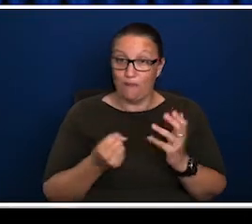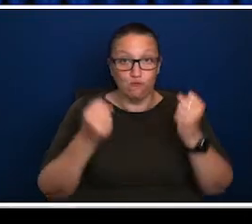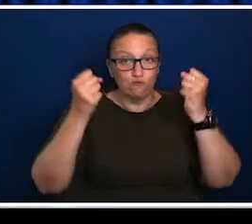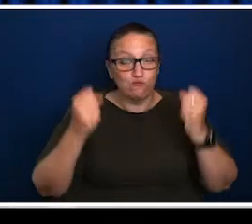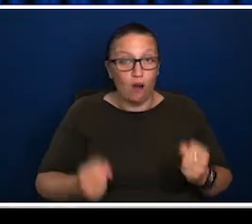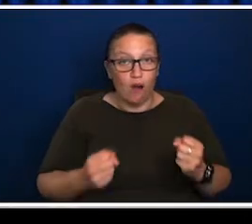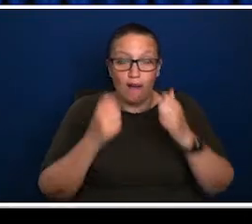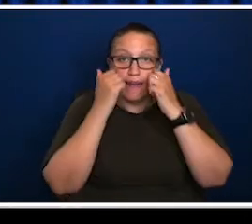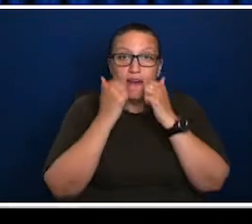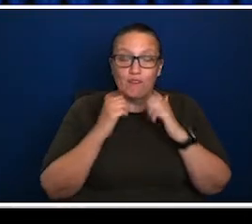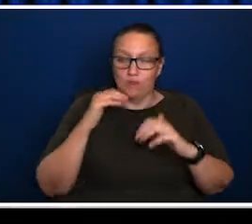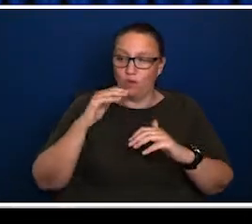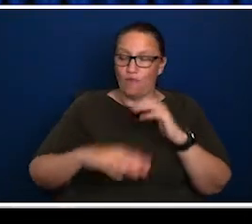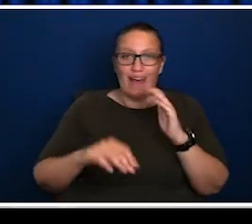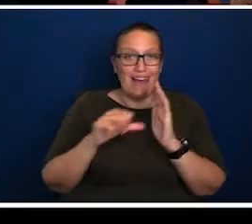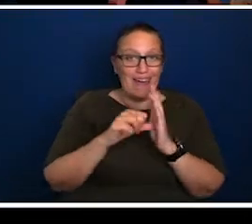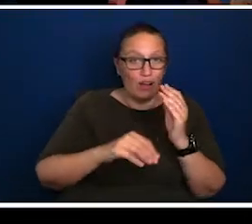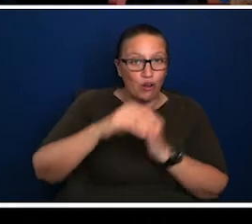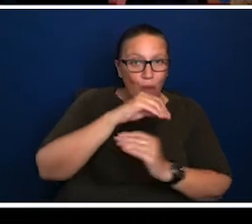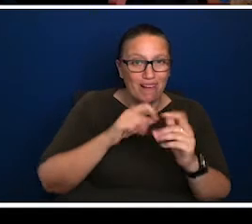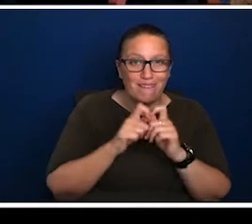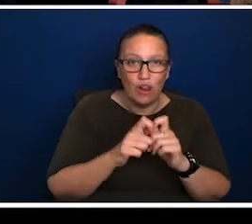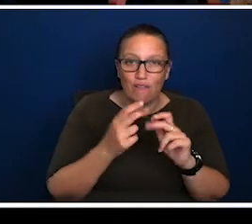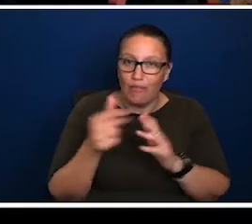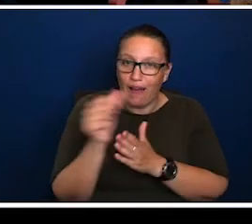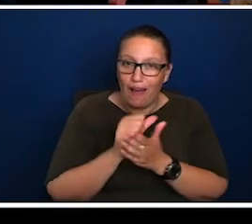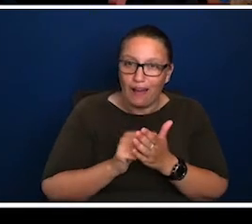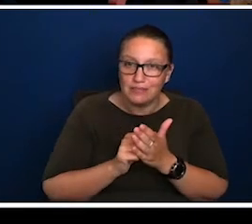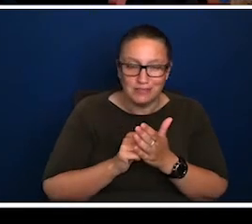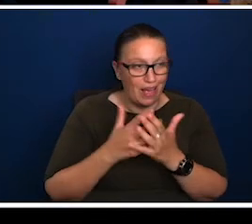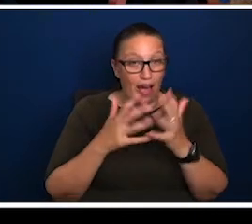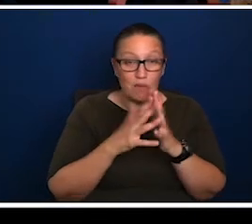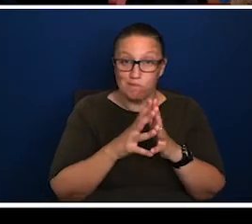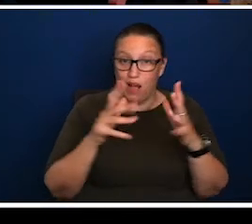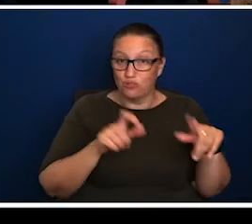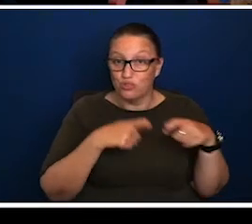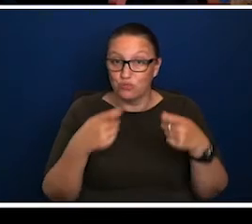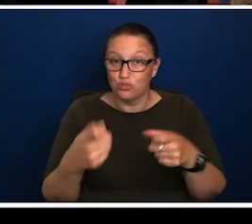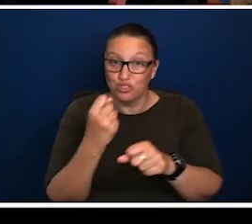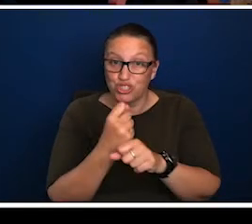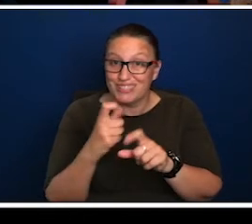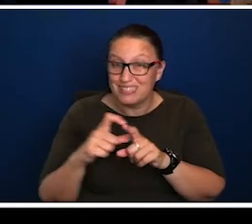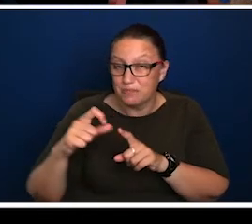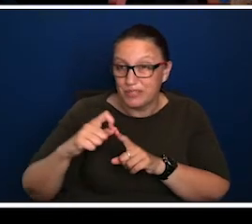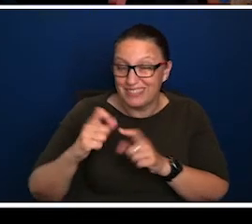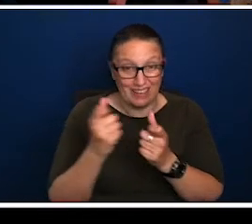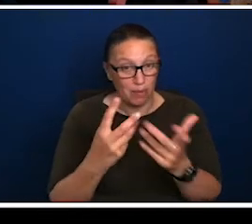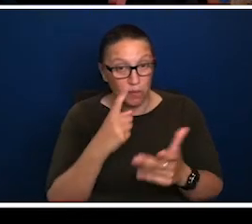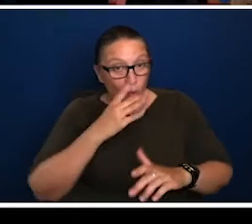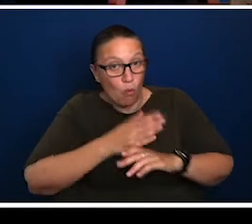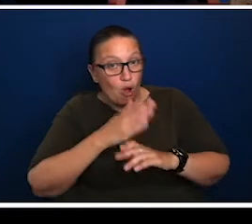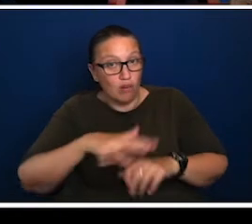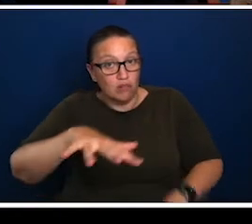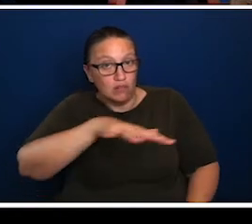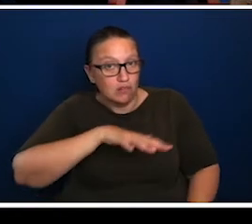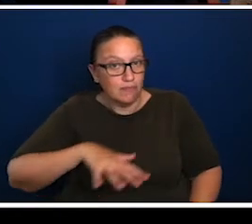evidence, I think, around the economic value of the arts, their contribution to GDP, the substantial workforce, and also the way that it contributes